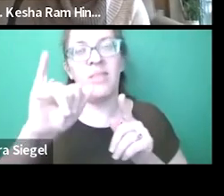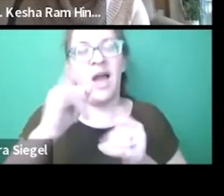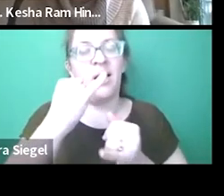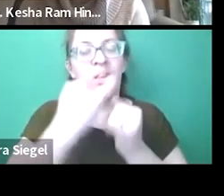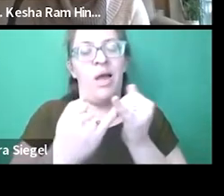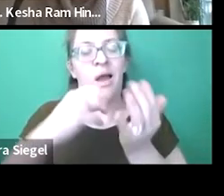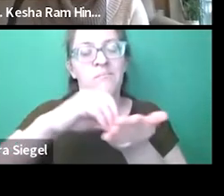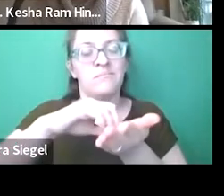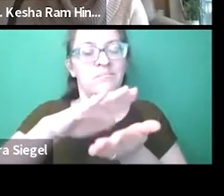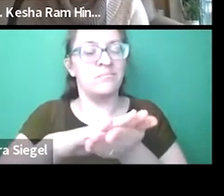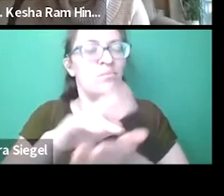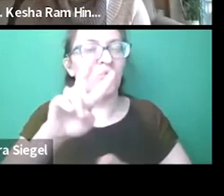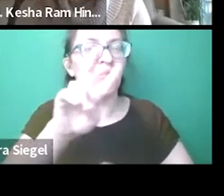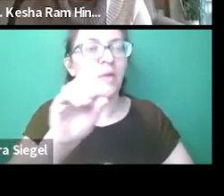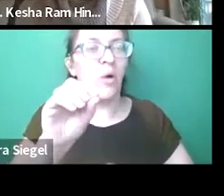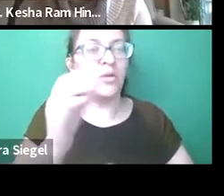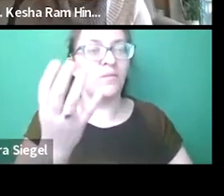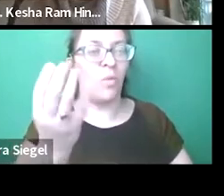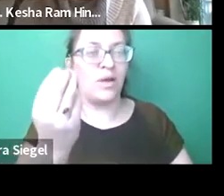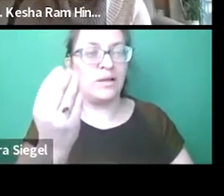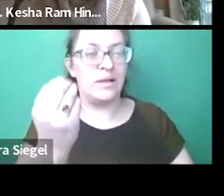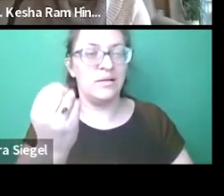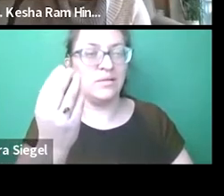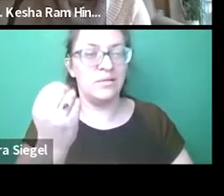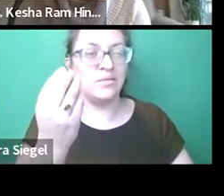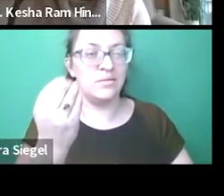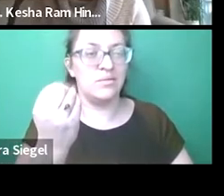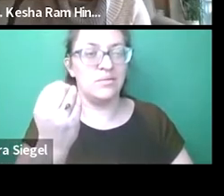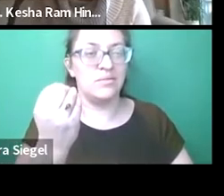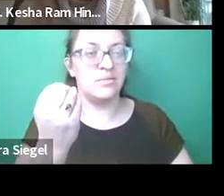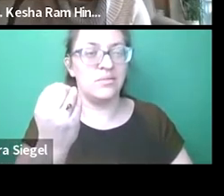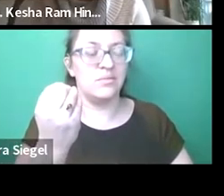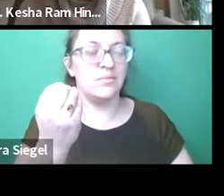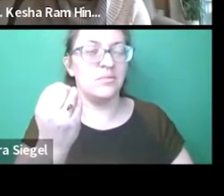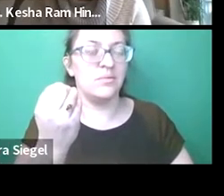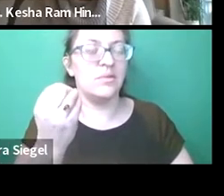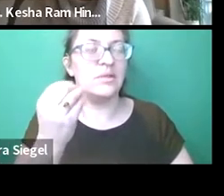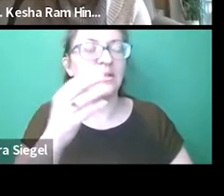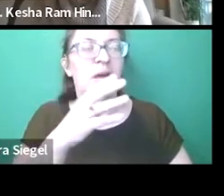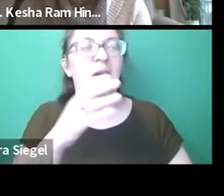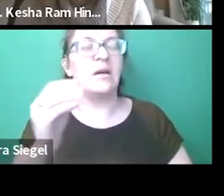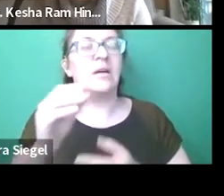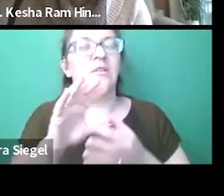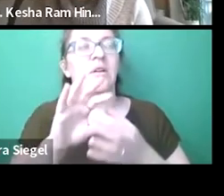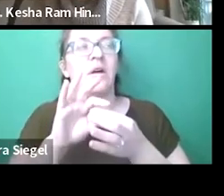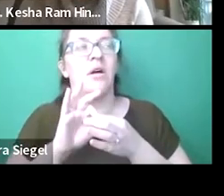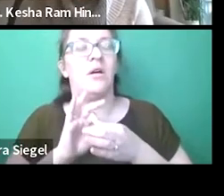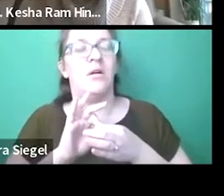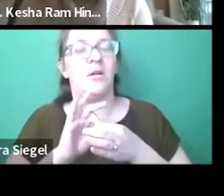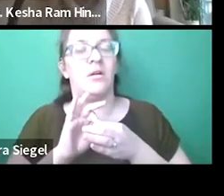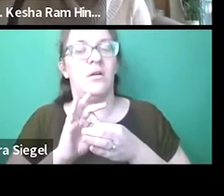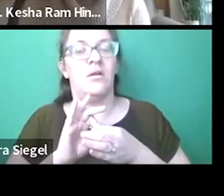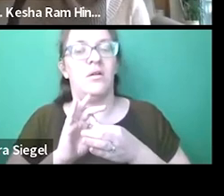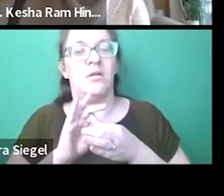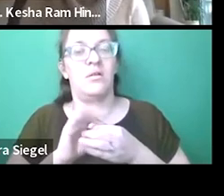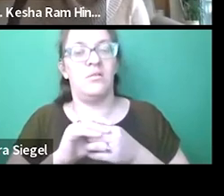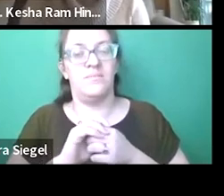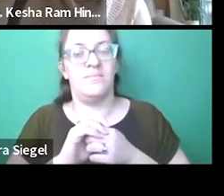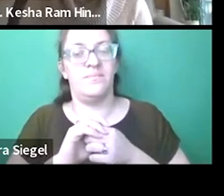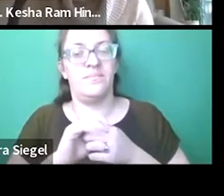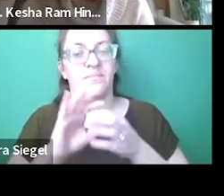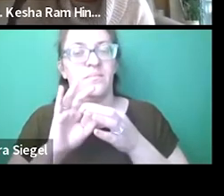individuals in the state on record. But that was last documented, but data is from 2014. So it is a bit